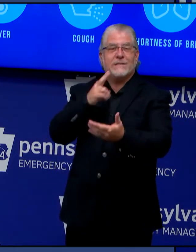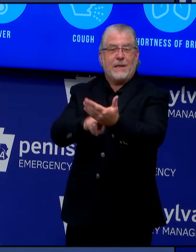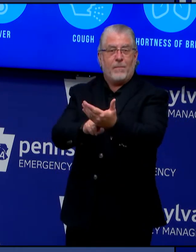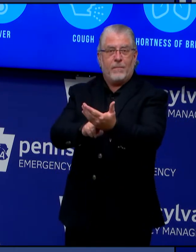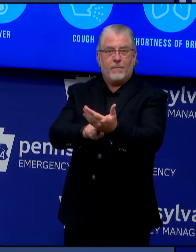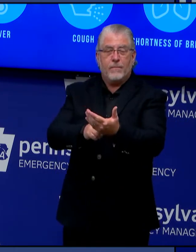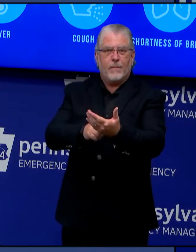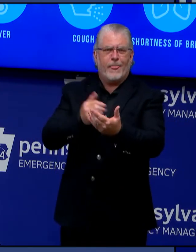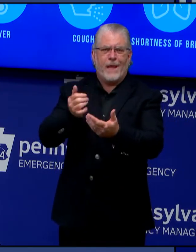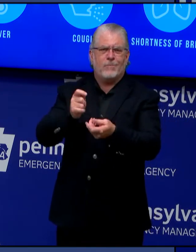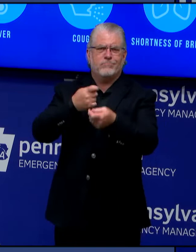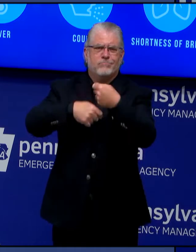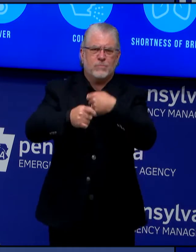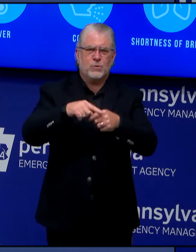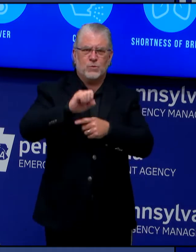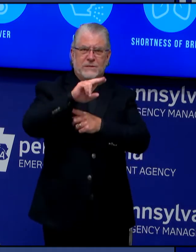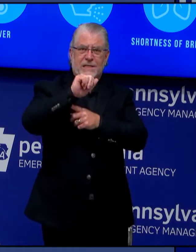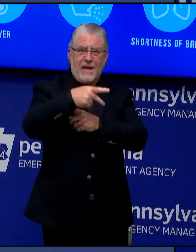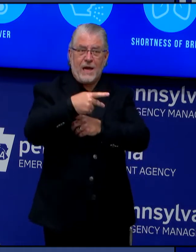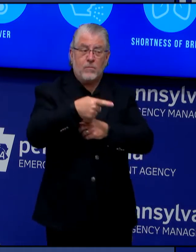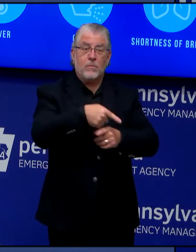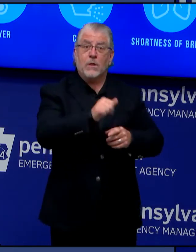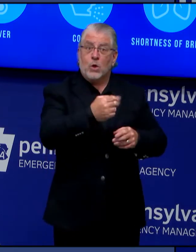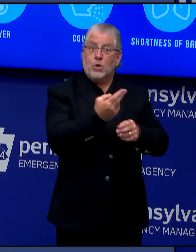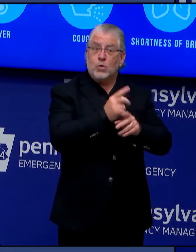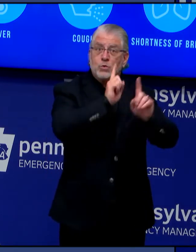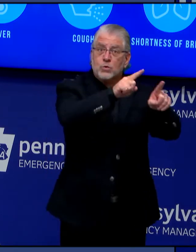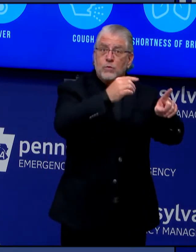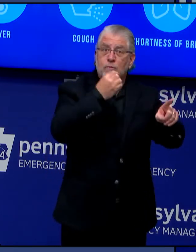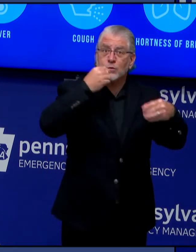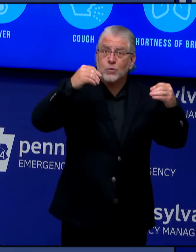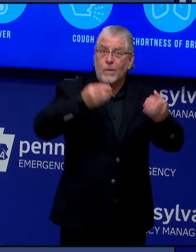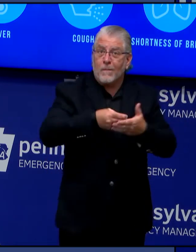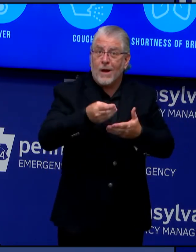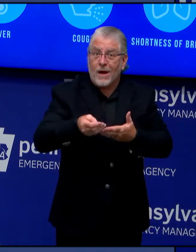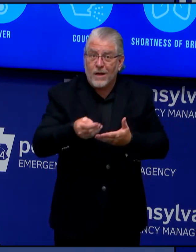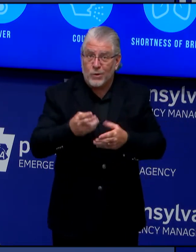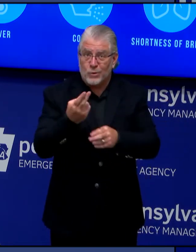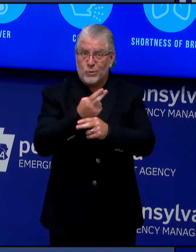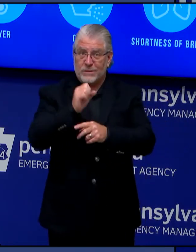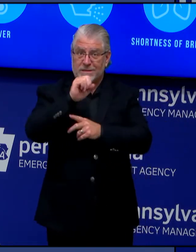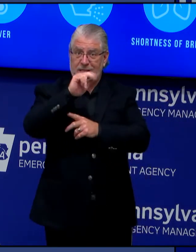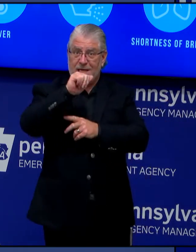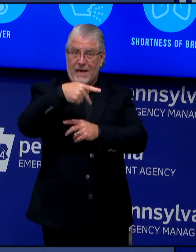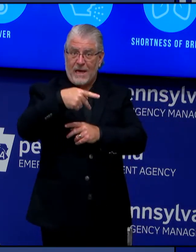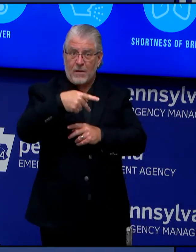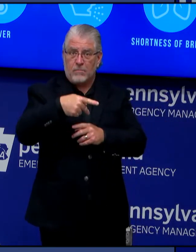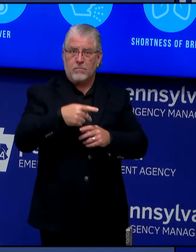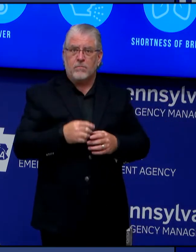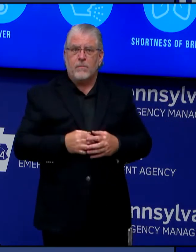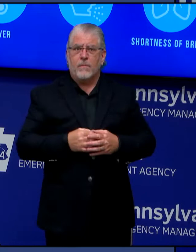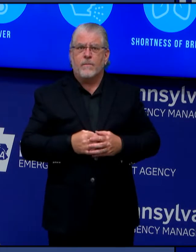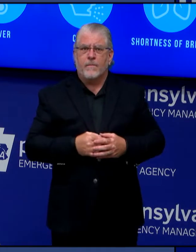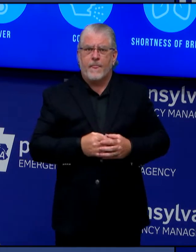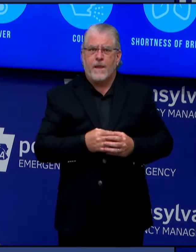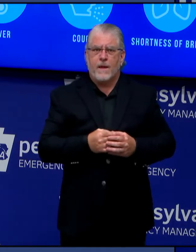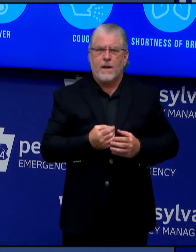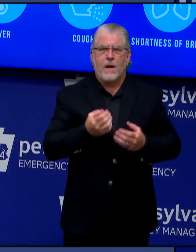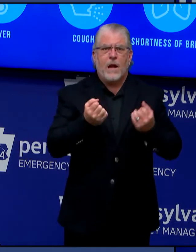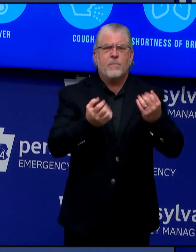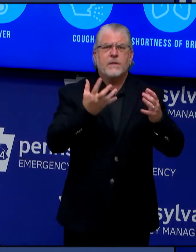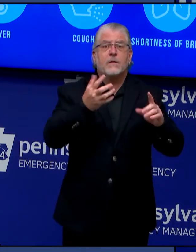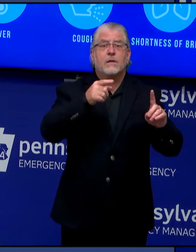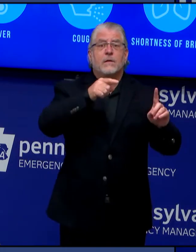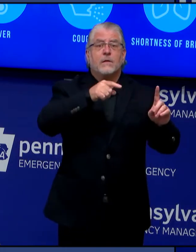benefits. Almost 40 percent of beneficiaries are children and about 38 percent are individuals with disabilities.